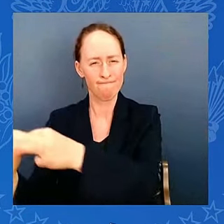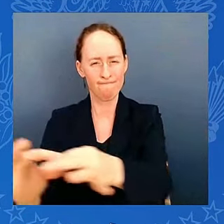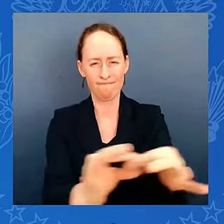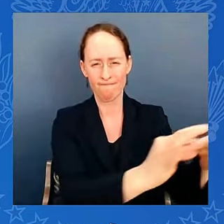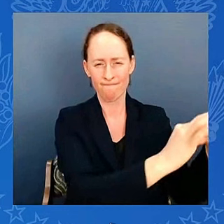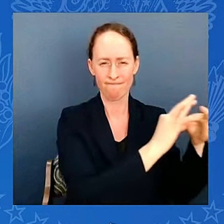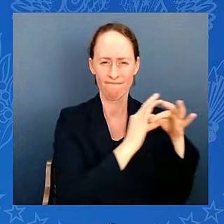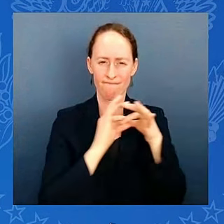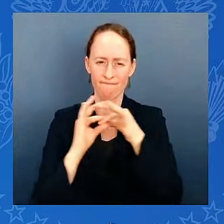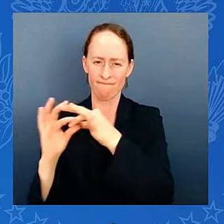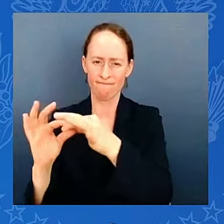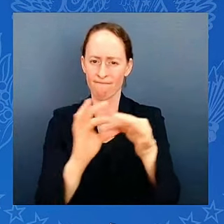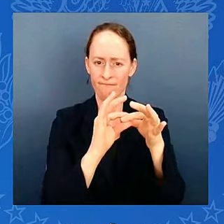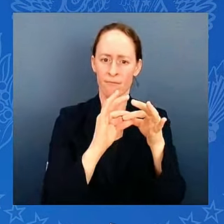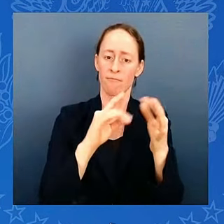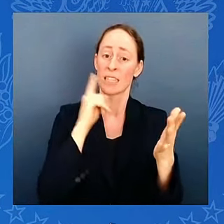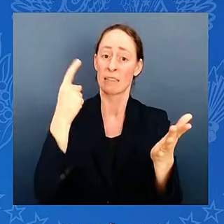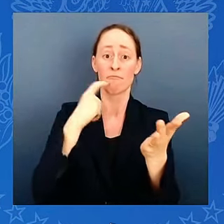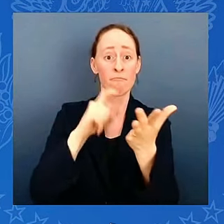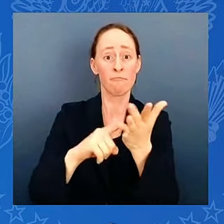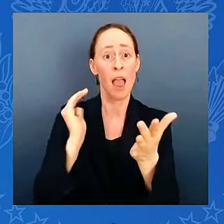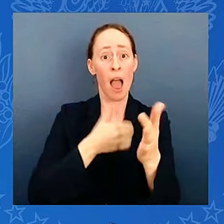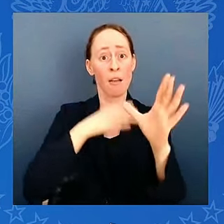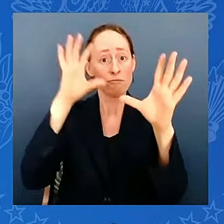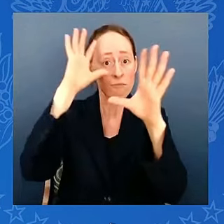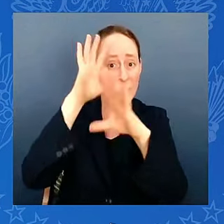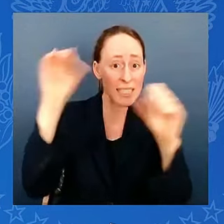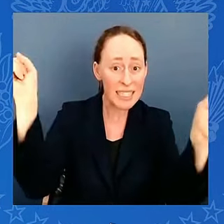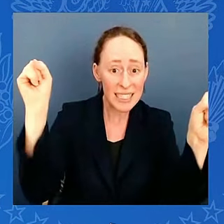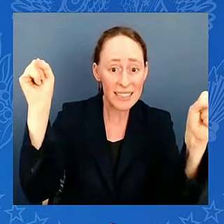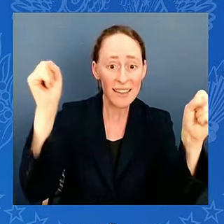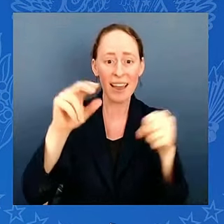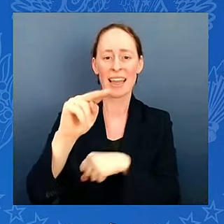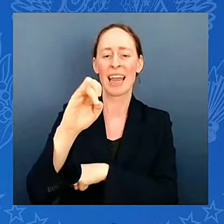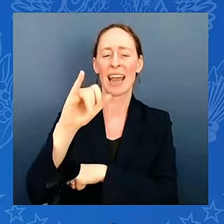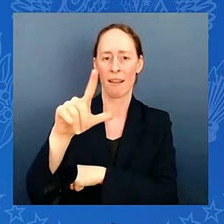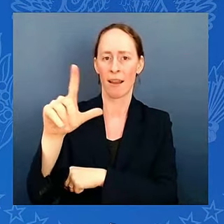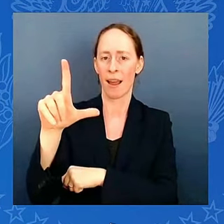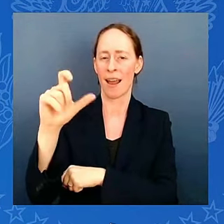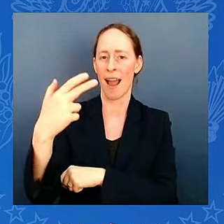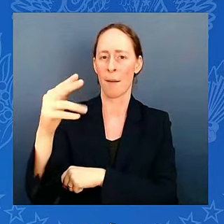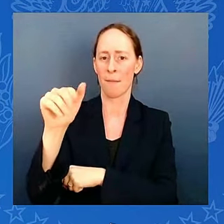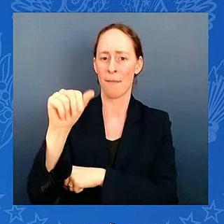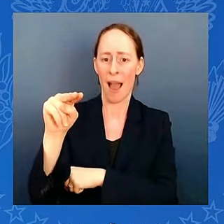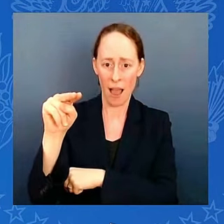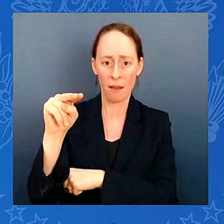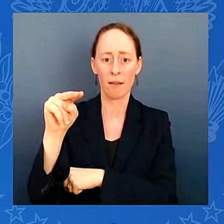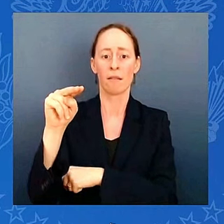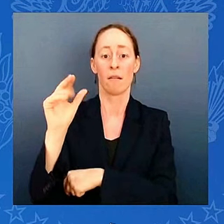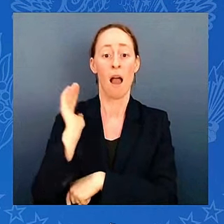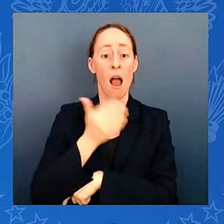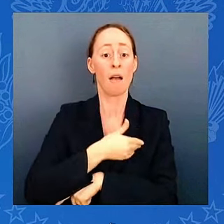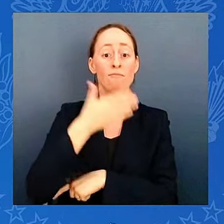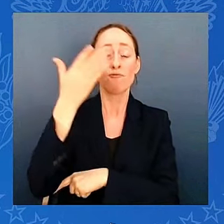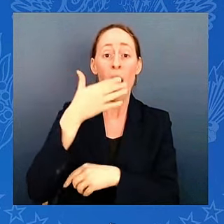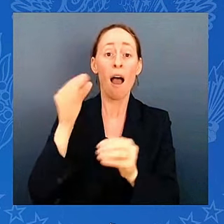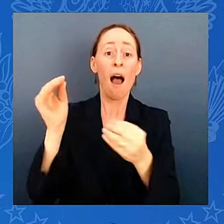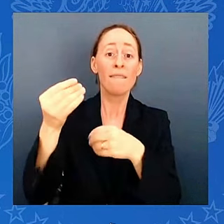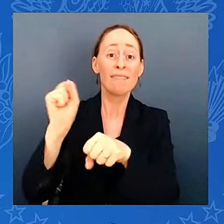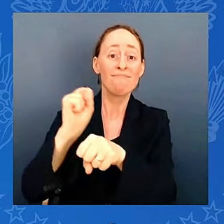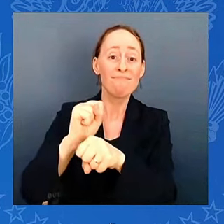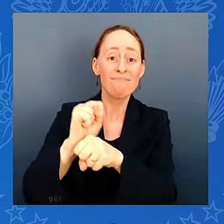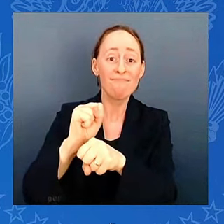Liebman, our entire front office, our manager, Bruce Bocci, a tremendous coaching and support staff,